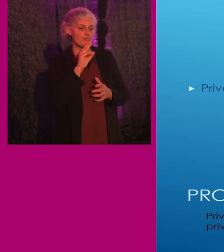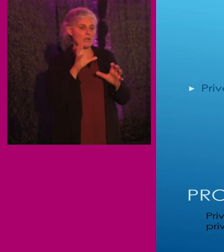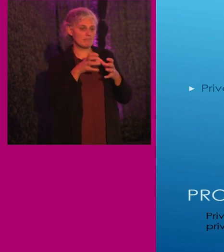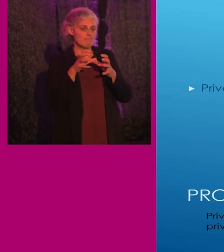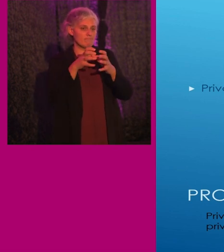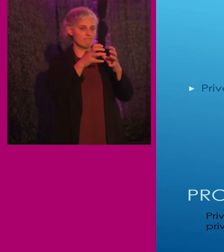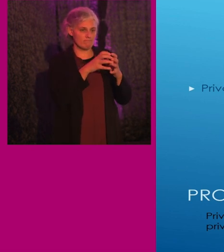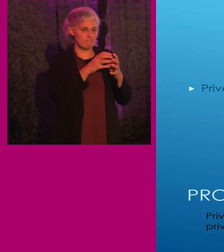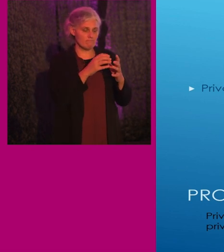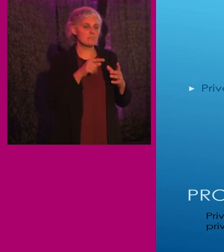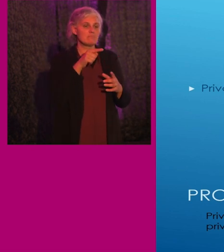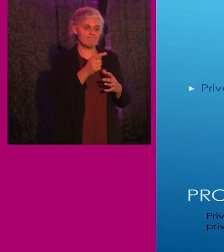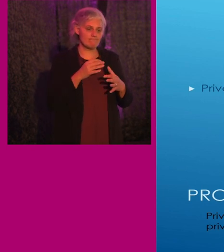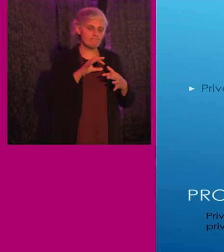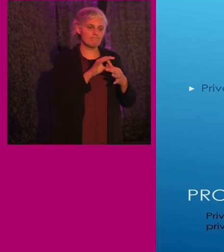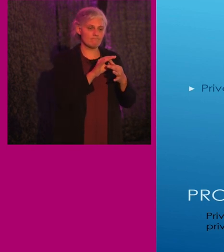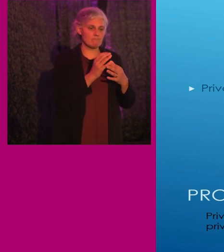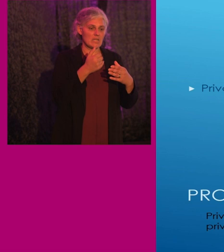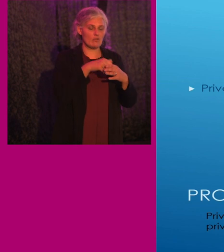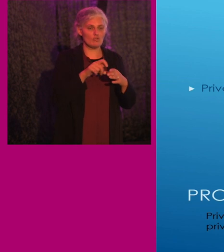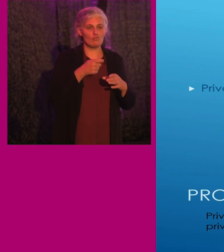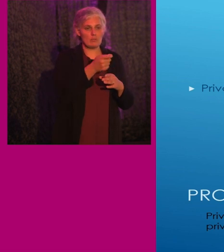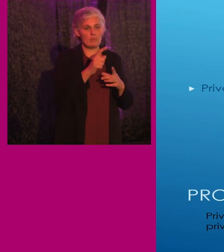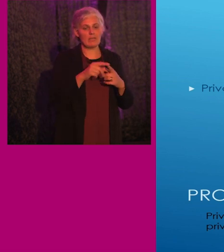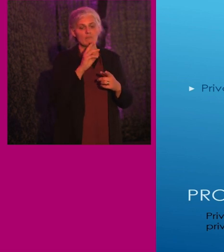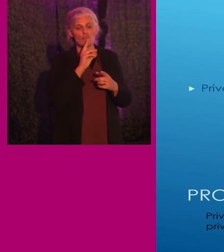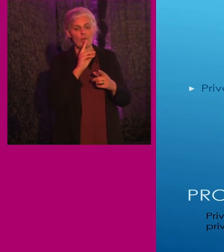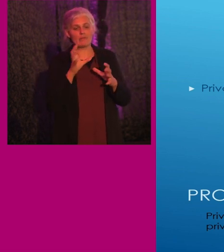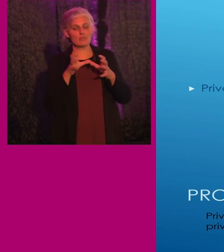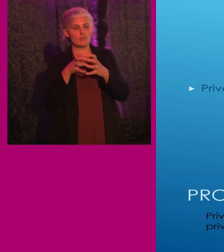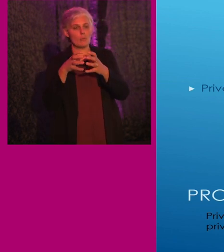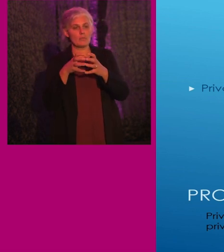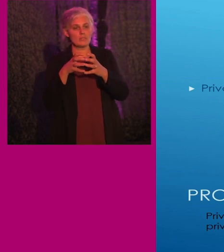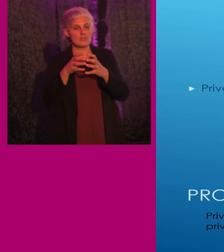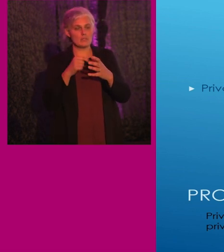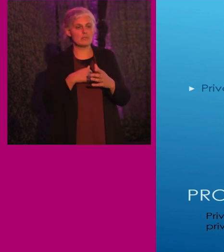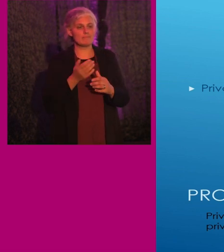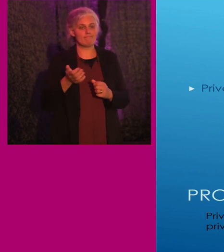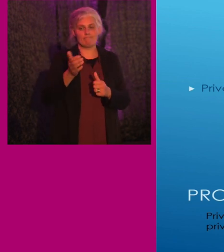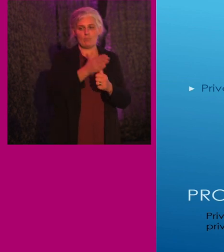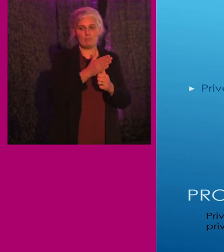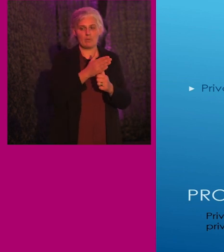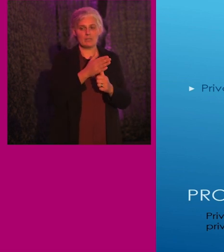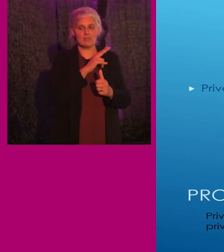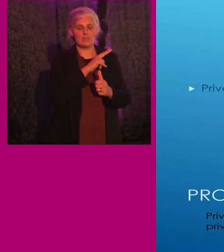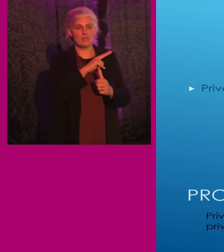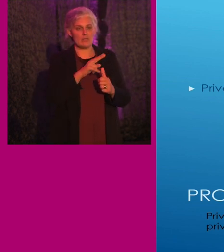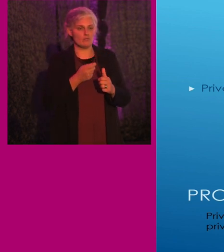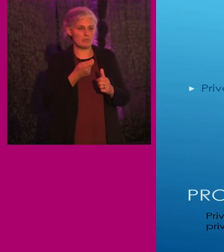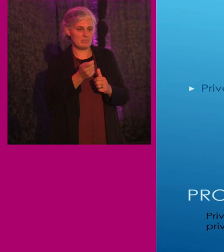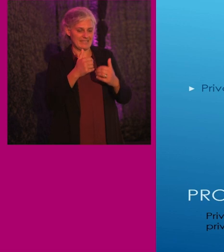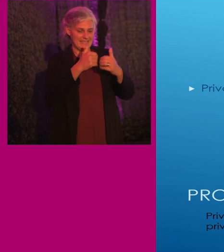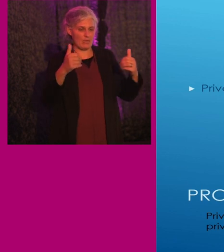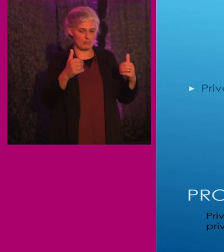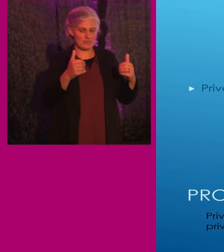primarily engaged in transportation and private entities not primarily engaged in transportation separately.